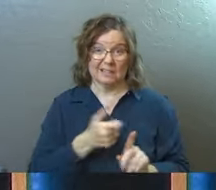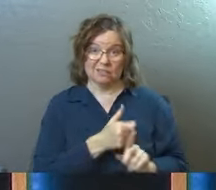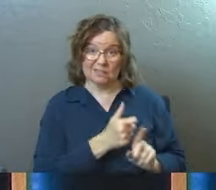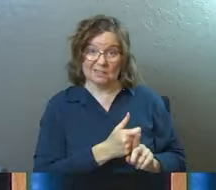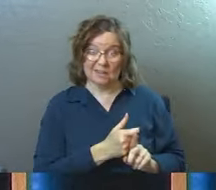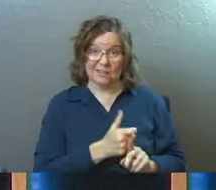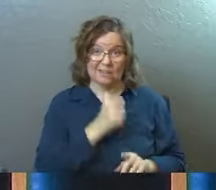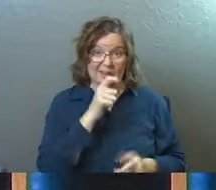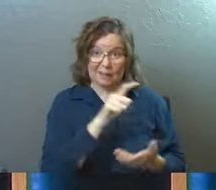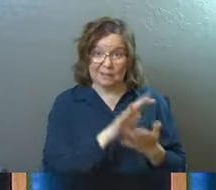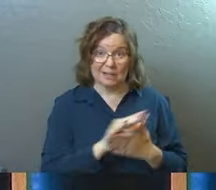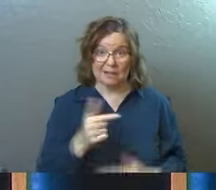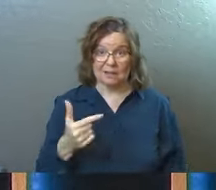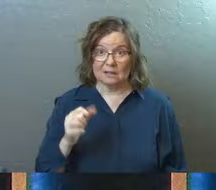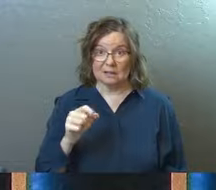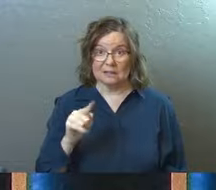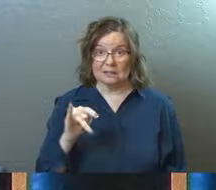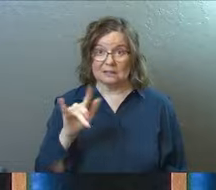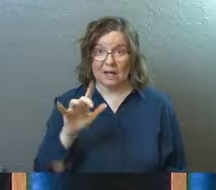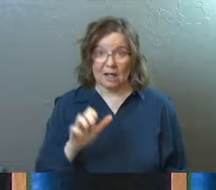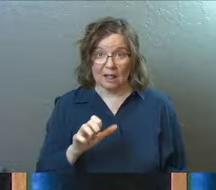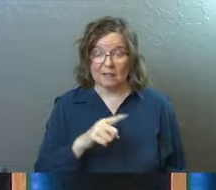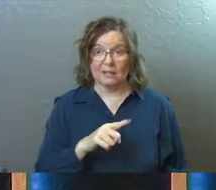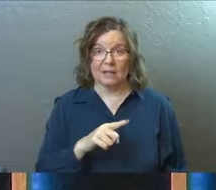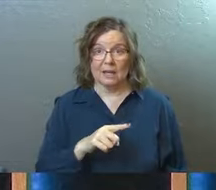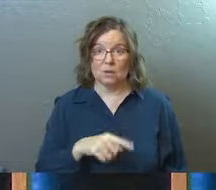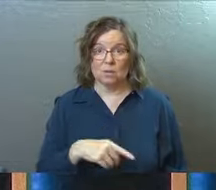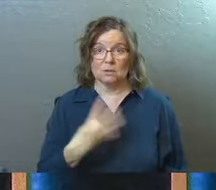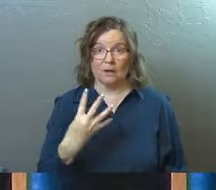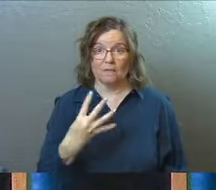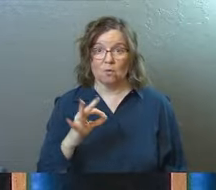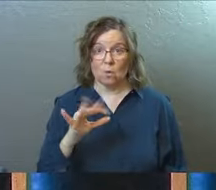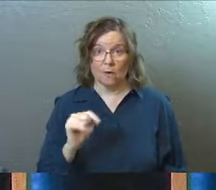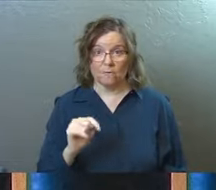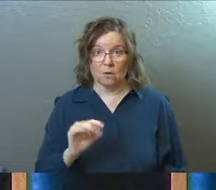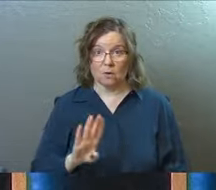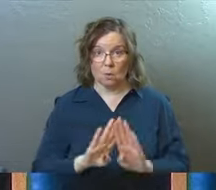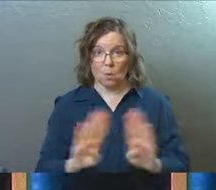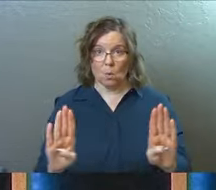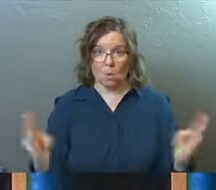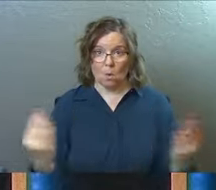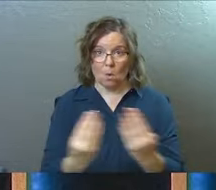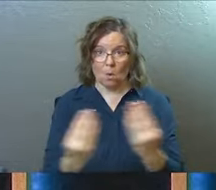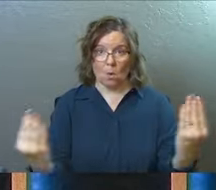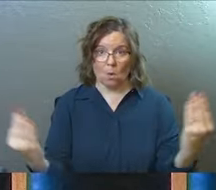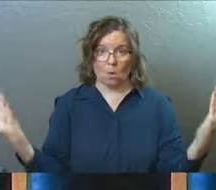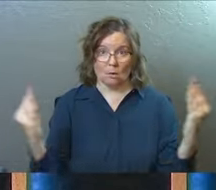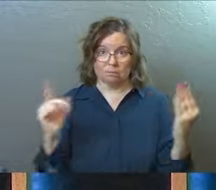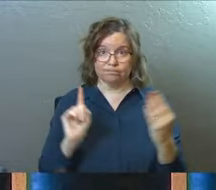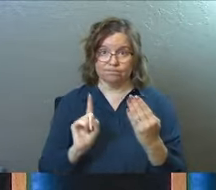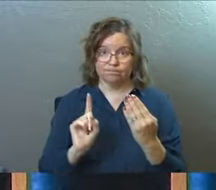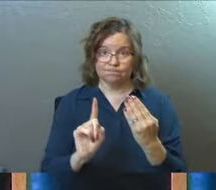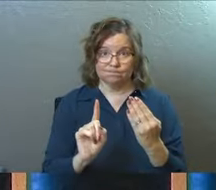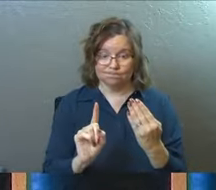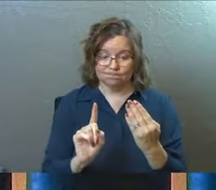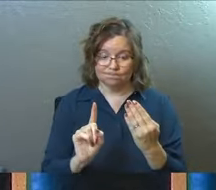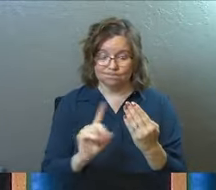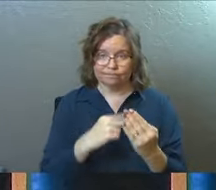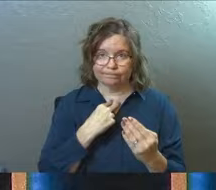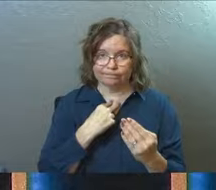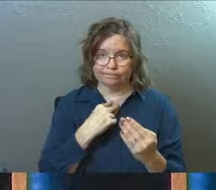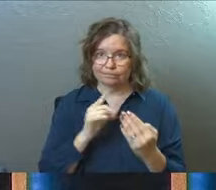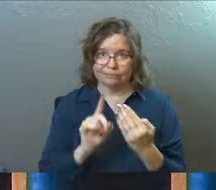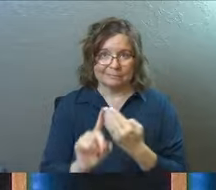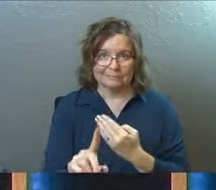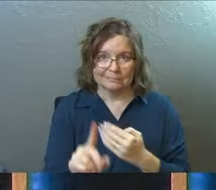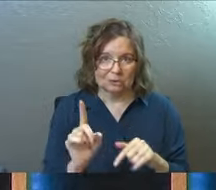a Gentile or anything was wrong in your life, there was a four foot wall literally wrapped around the temple and you could not go past that as